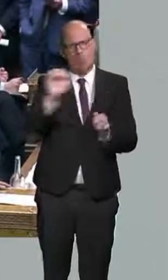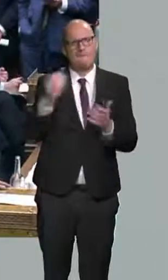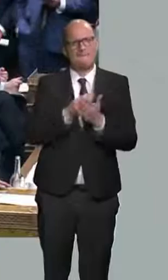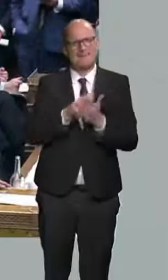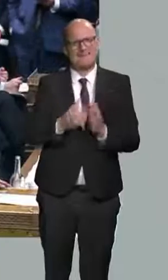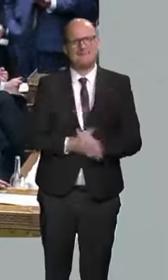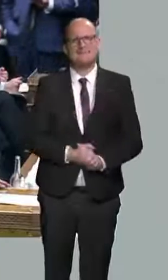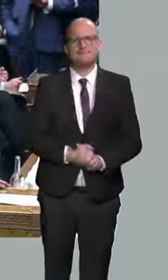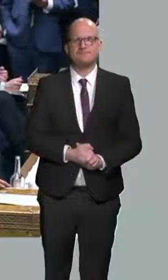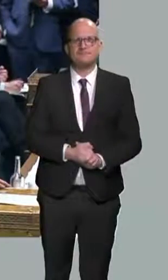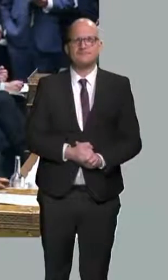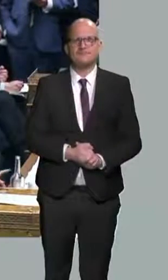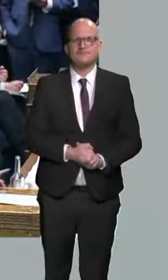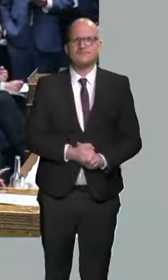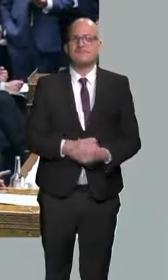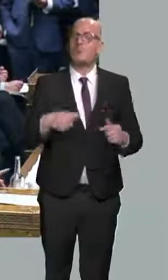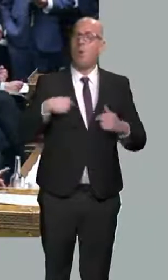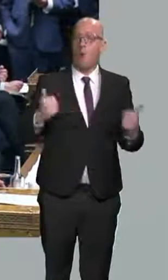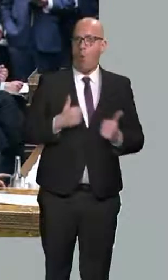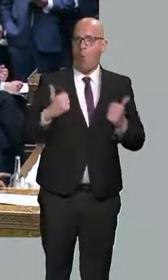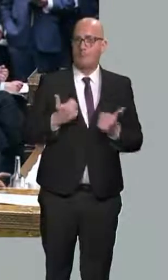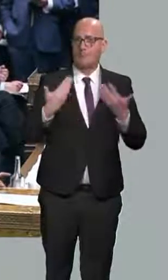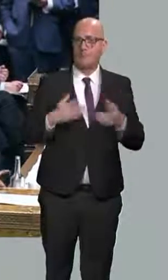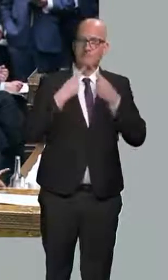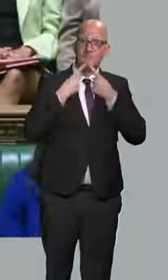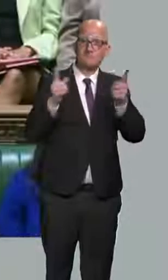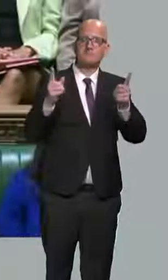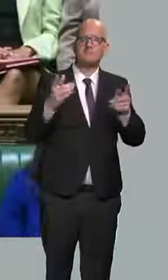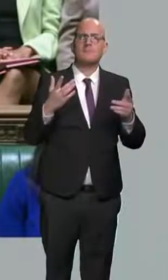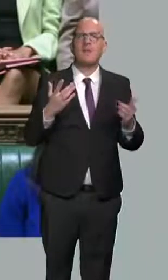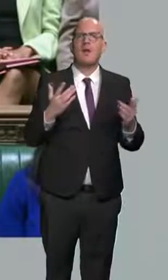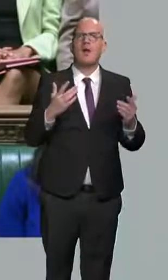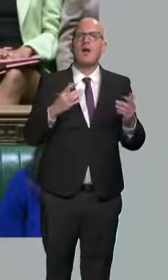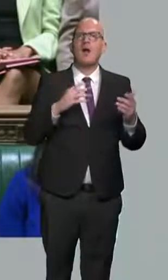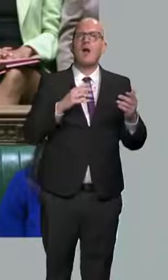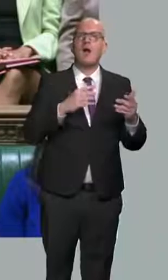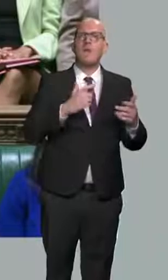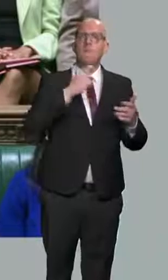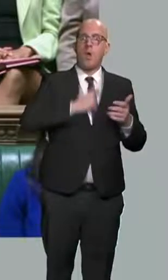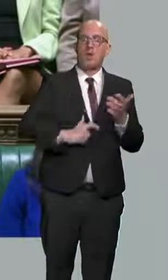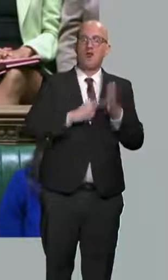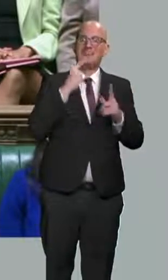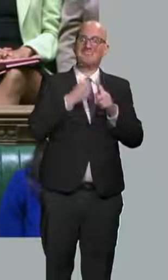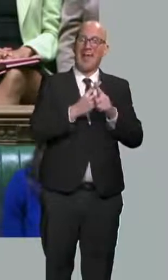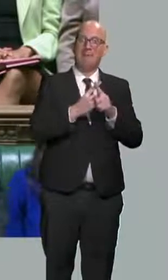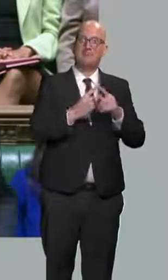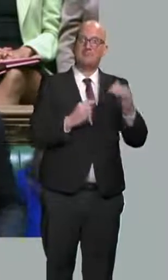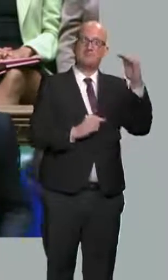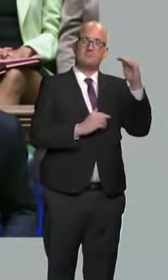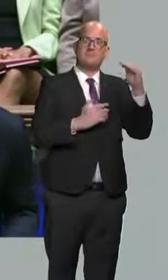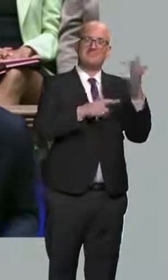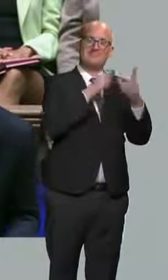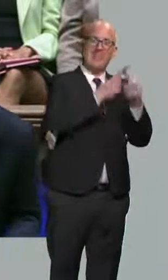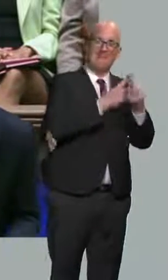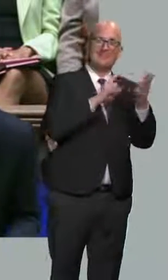We have already announced today the equalisation of personal tax thresholds, giving over